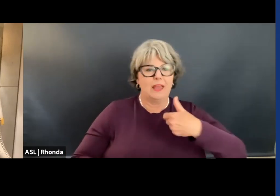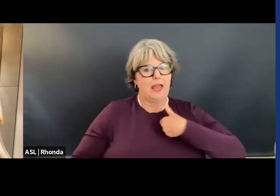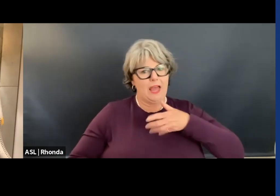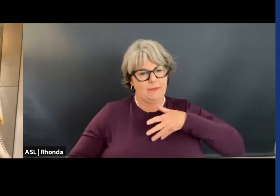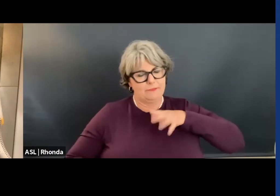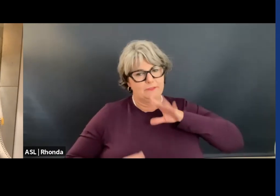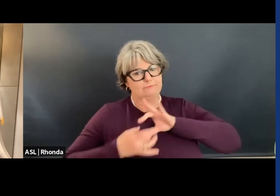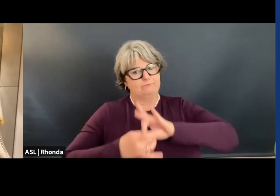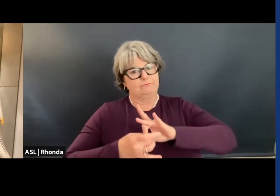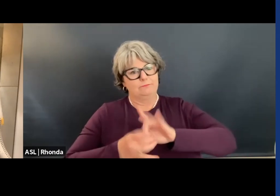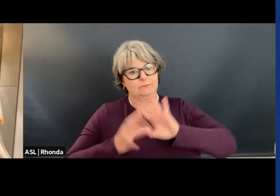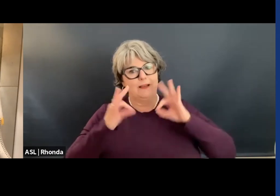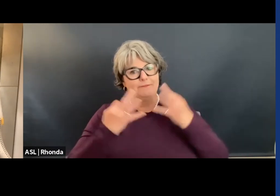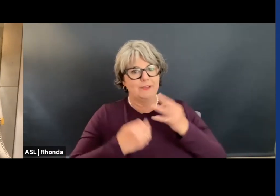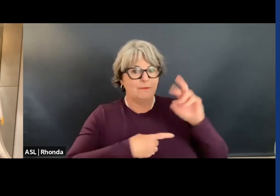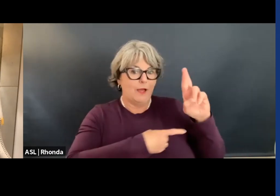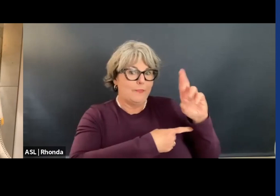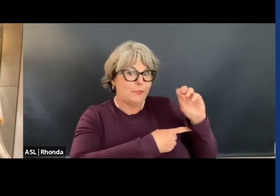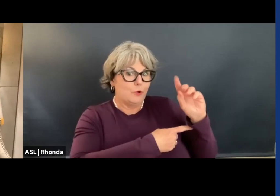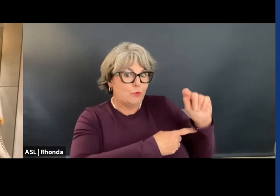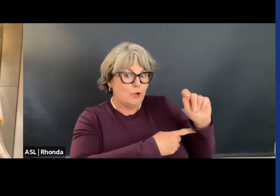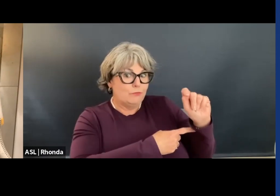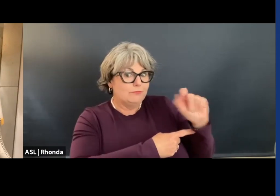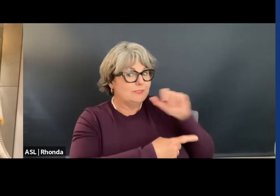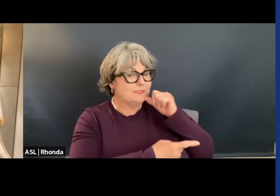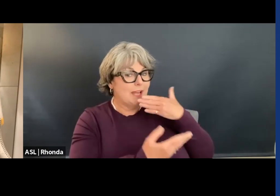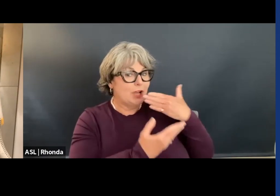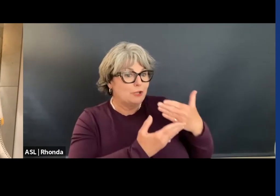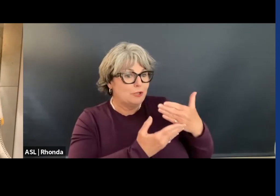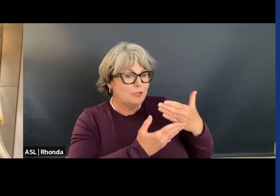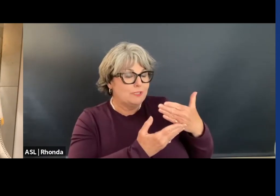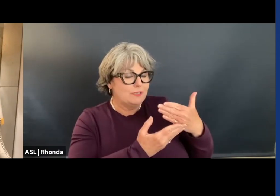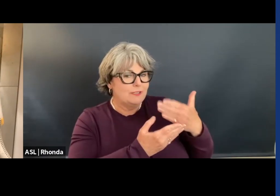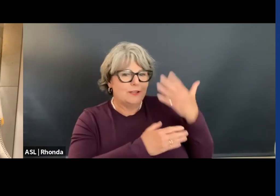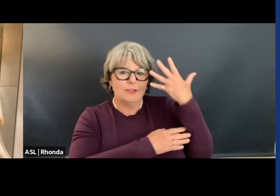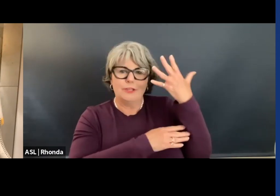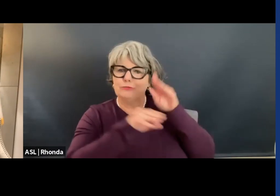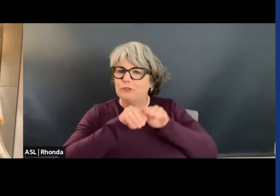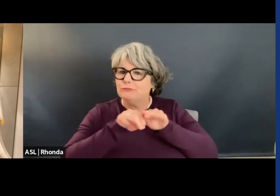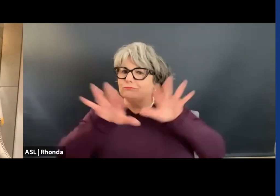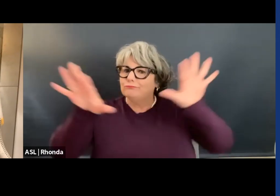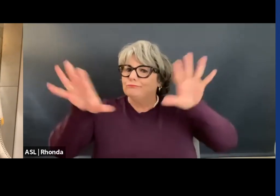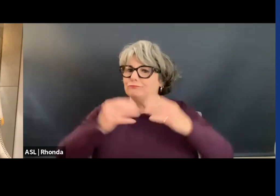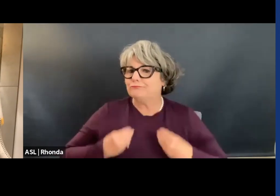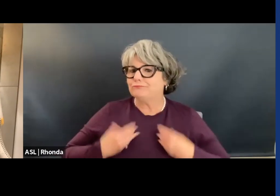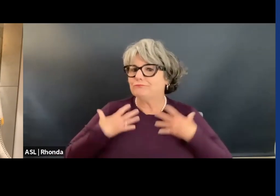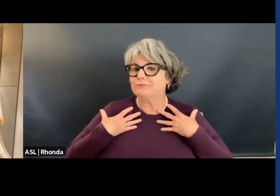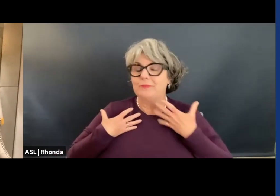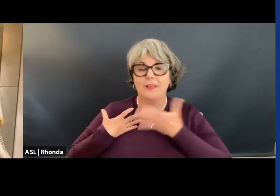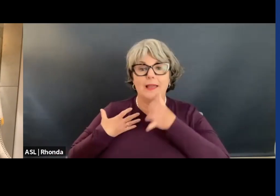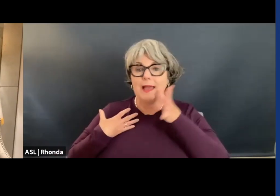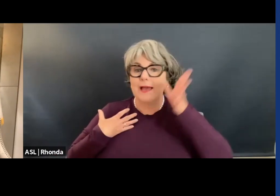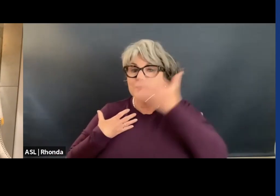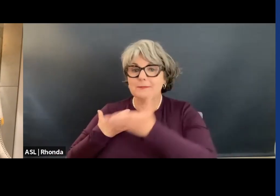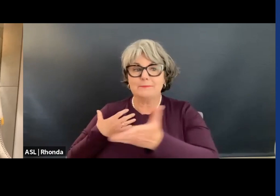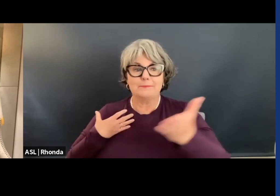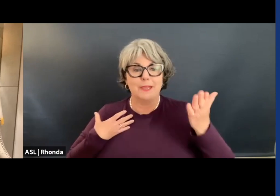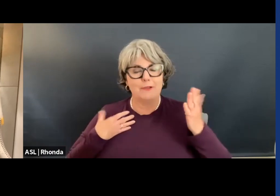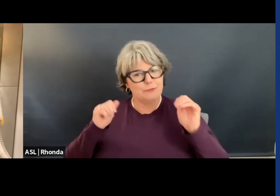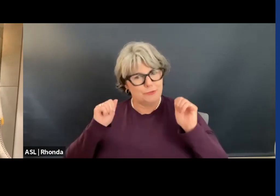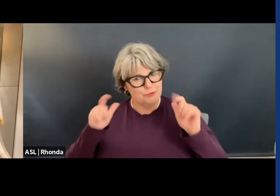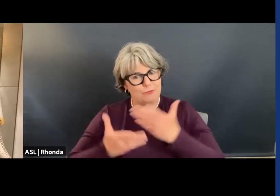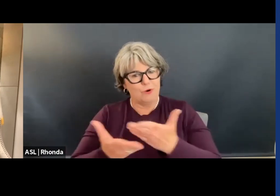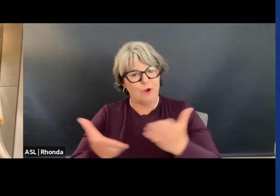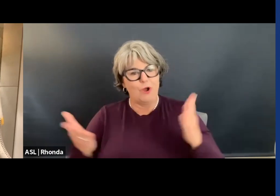root of my family, and if the root is not good, the branches will not flourish. As parents, we are all